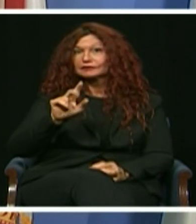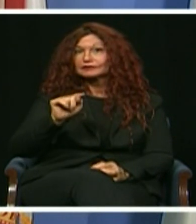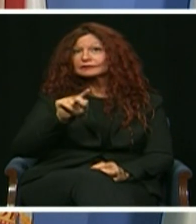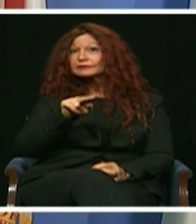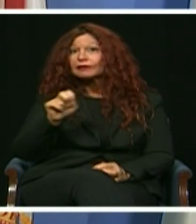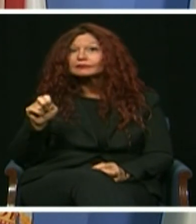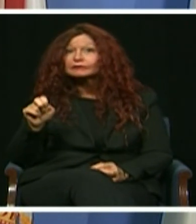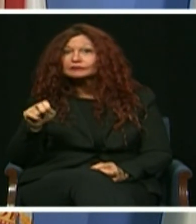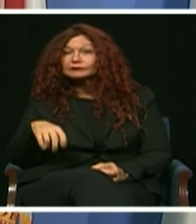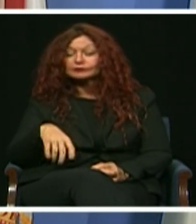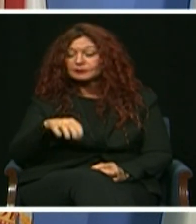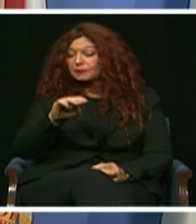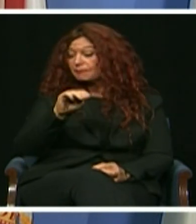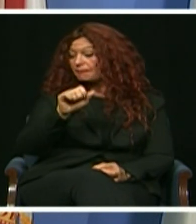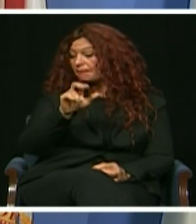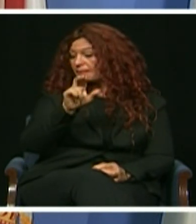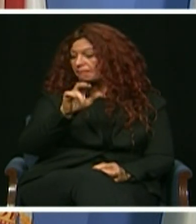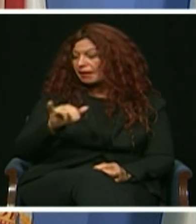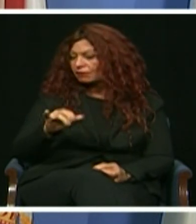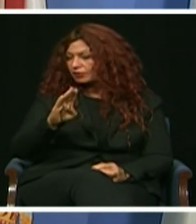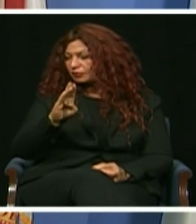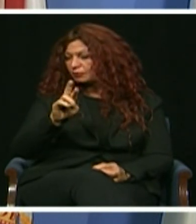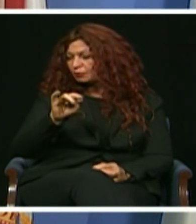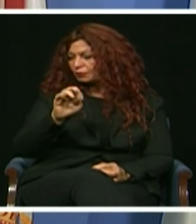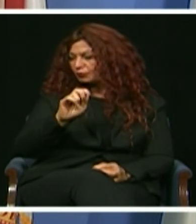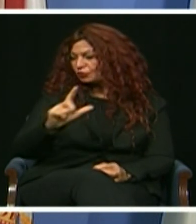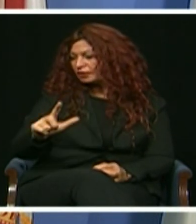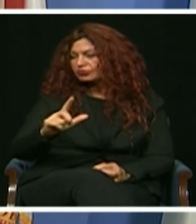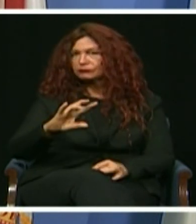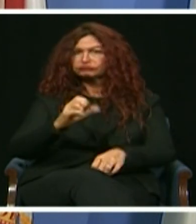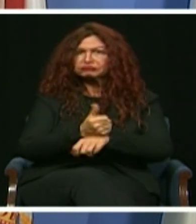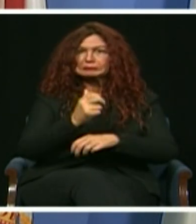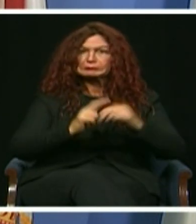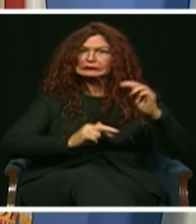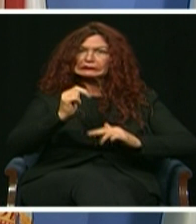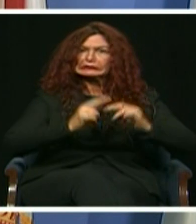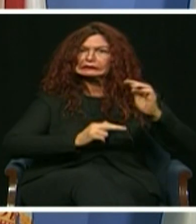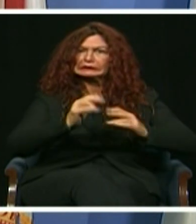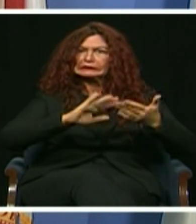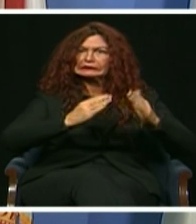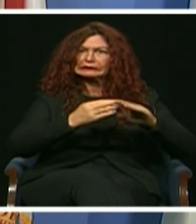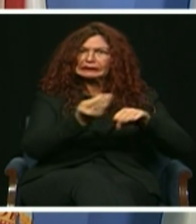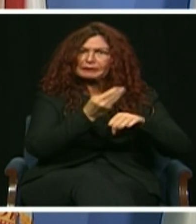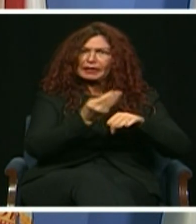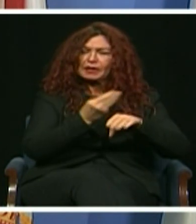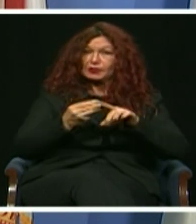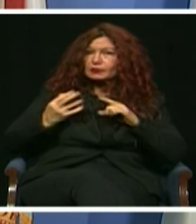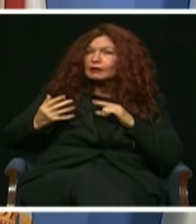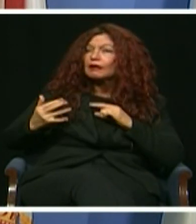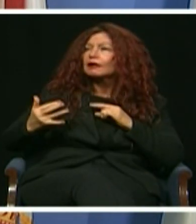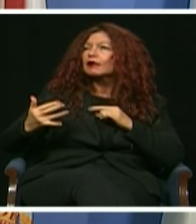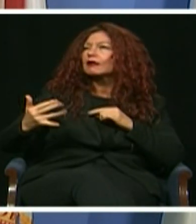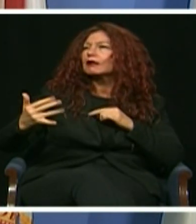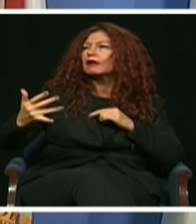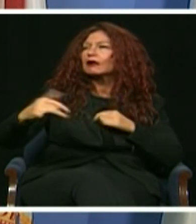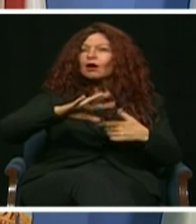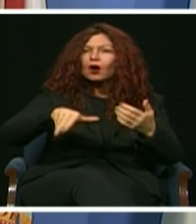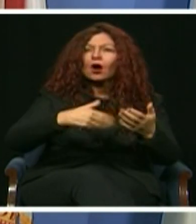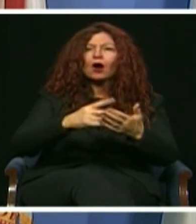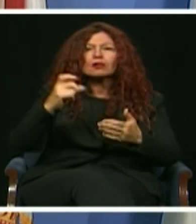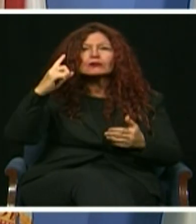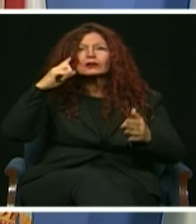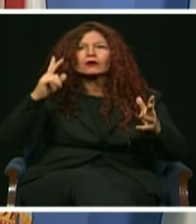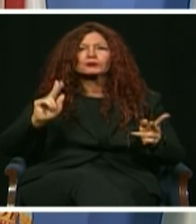to incorporate the city of Miami to leaders like Athalie Range, Maurice Farré, Ruth Schack, Shirley Gibson, Ileana Ross-Laitinen and